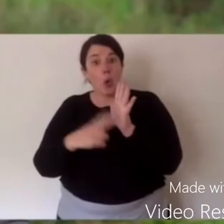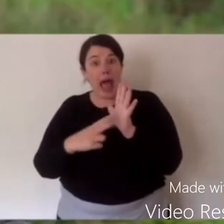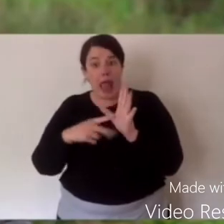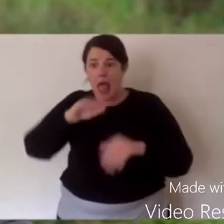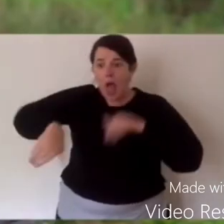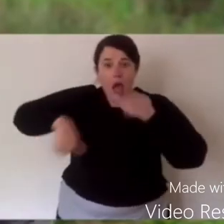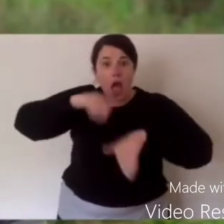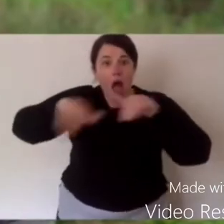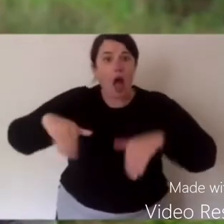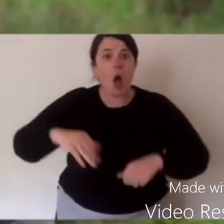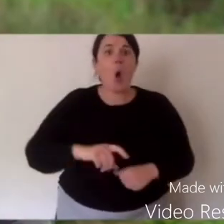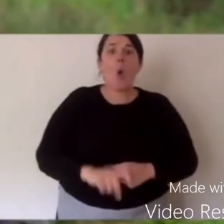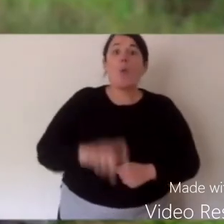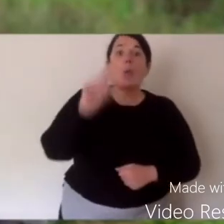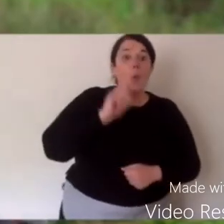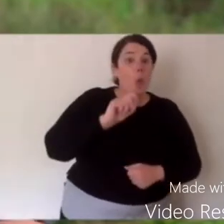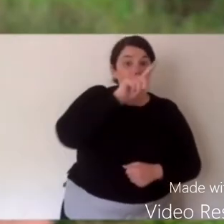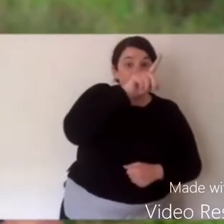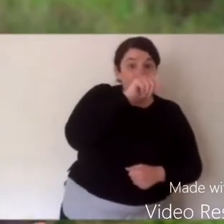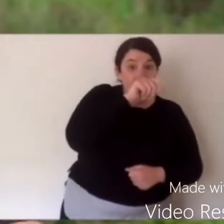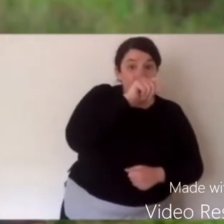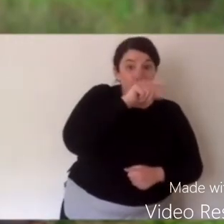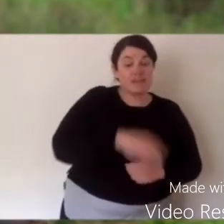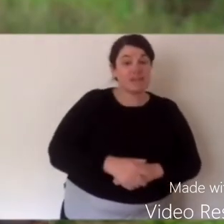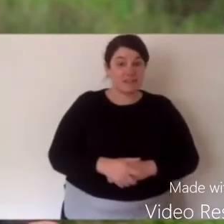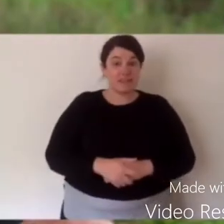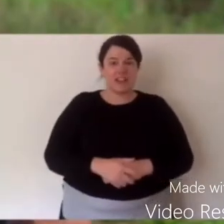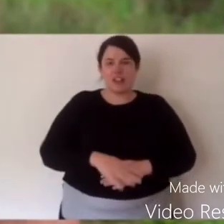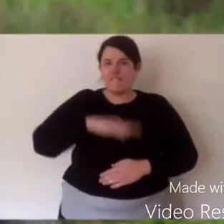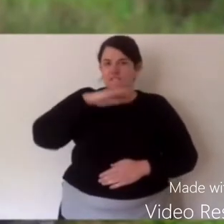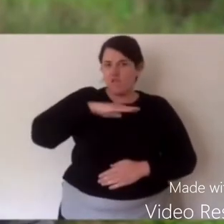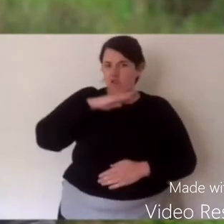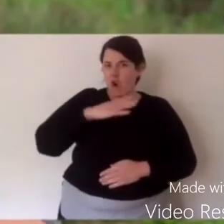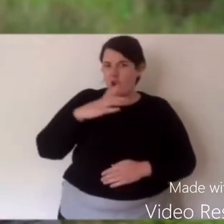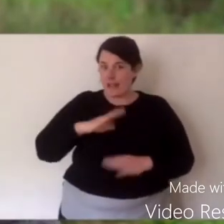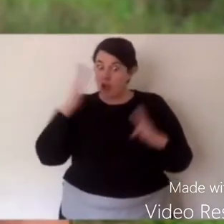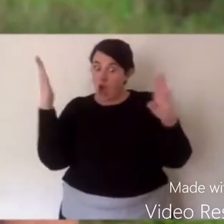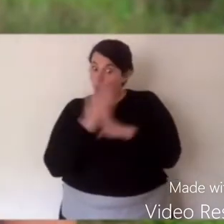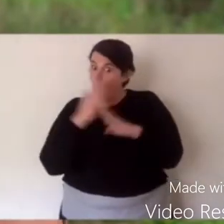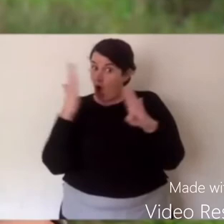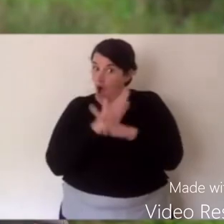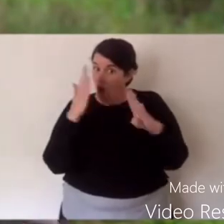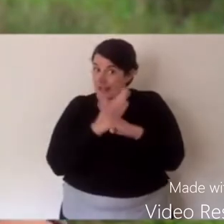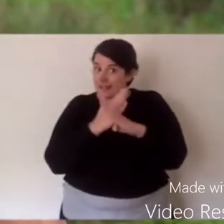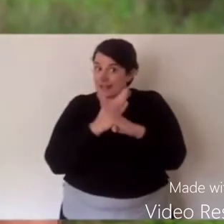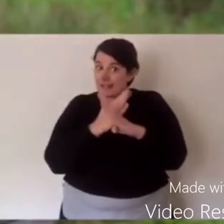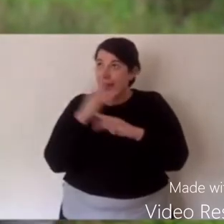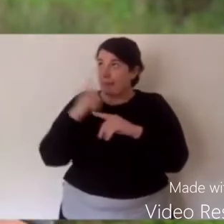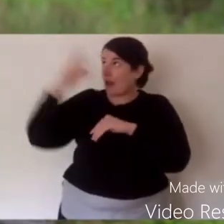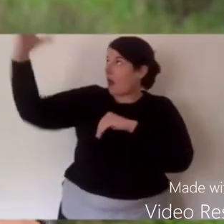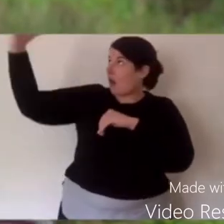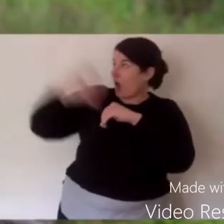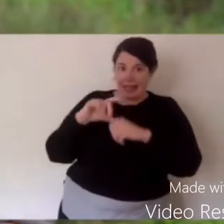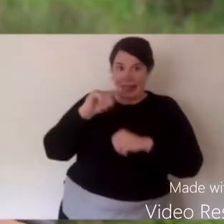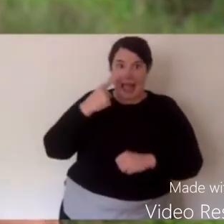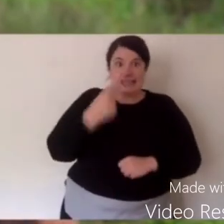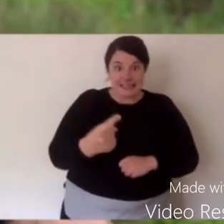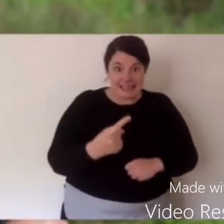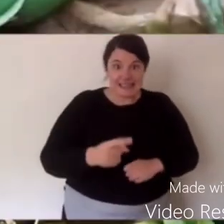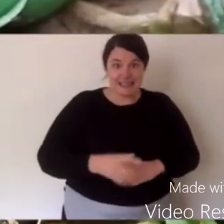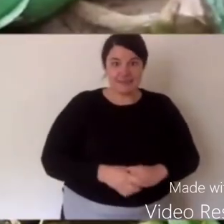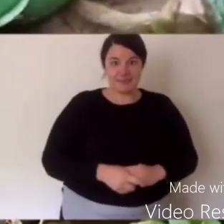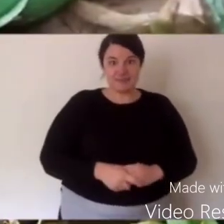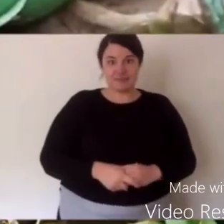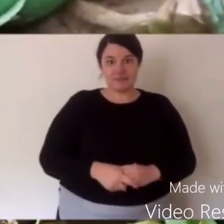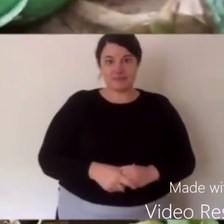goannas, water birds like egrets. And the frogs have to be able to camouflage and stay hidden enough to